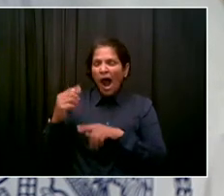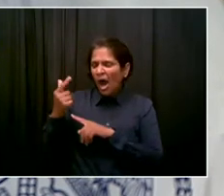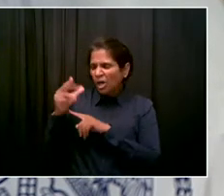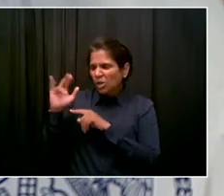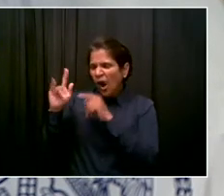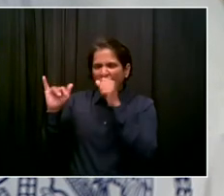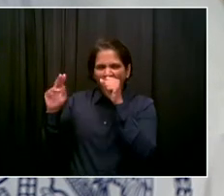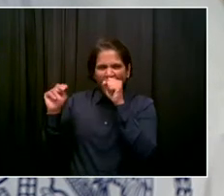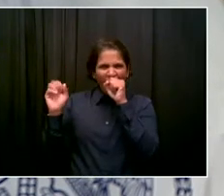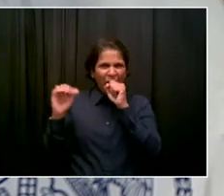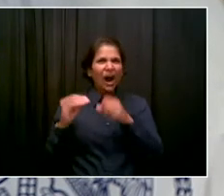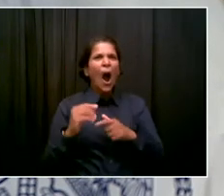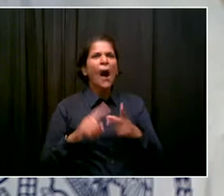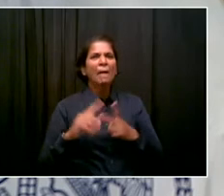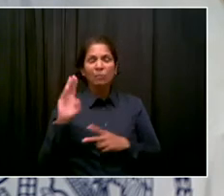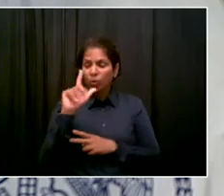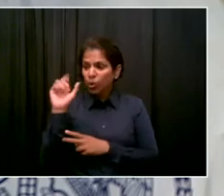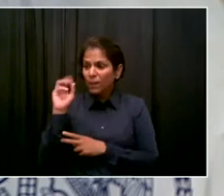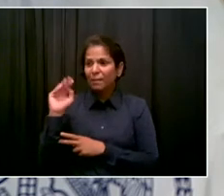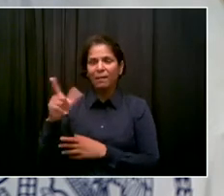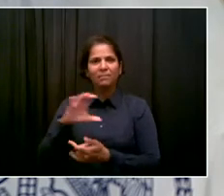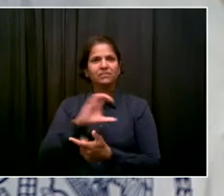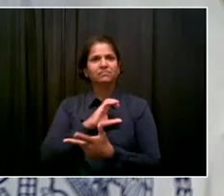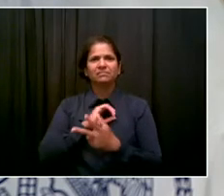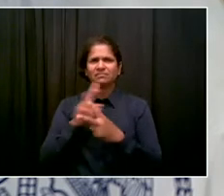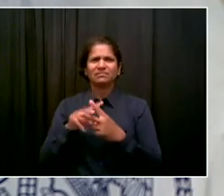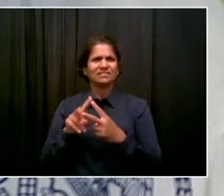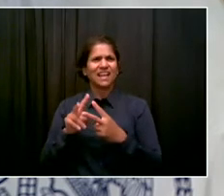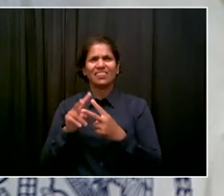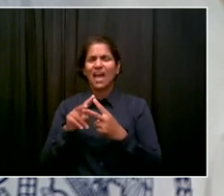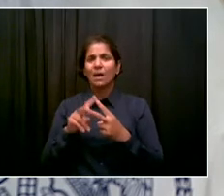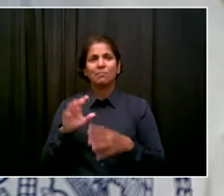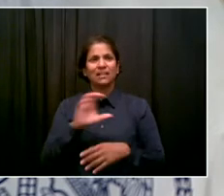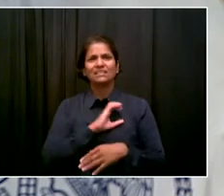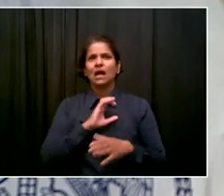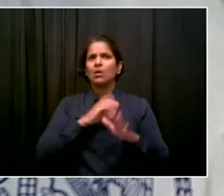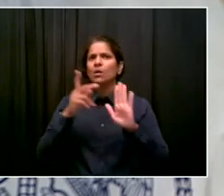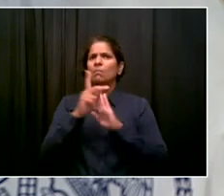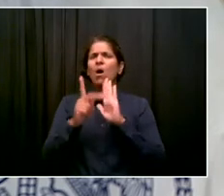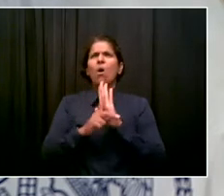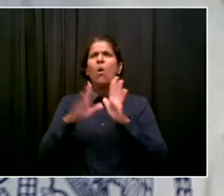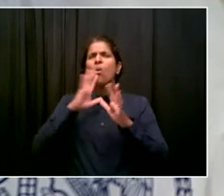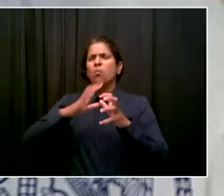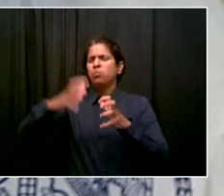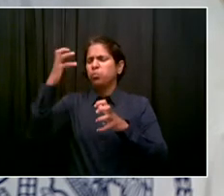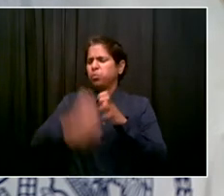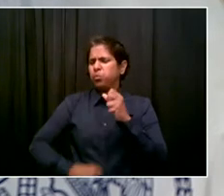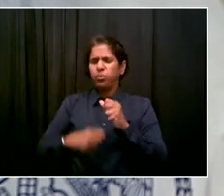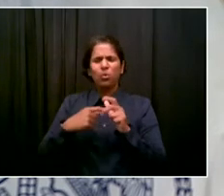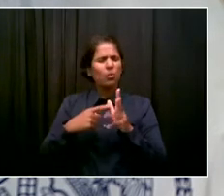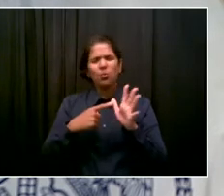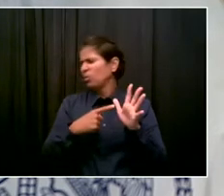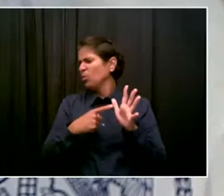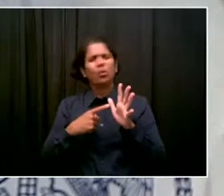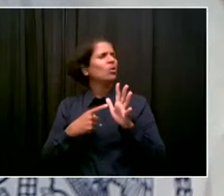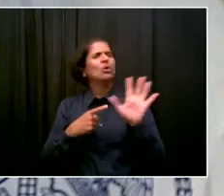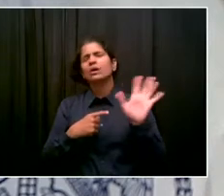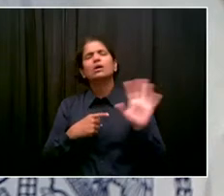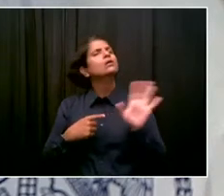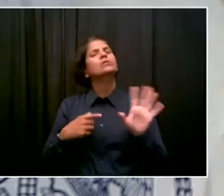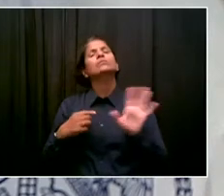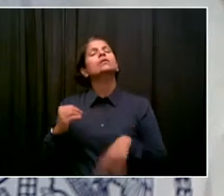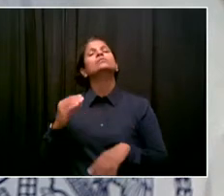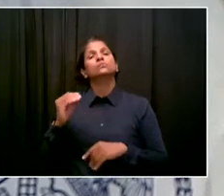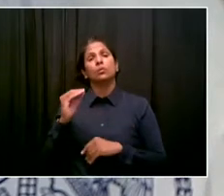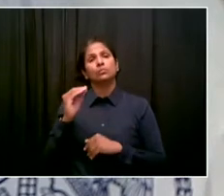unconstitutional and broken use of stop and frisk. The best years were the six years before the pandemic. Everyone